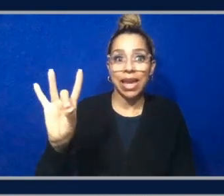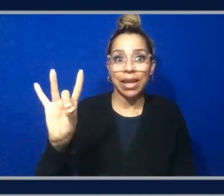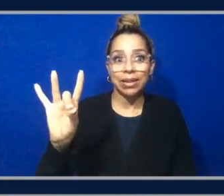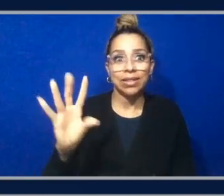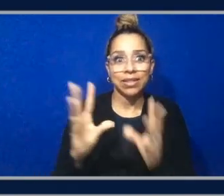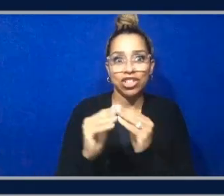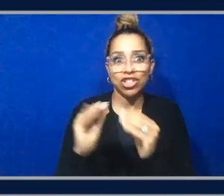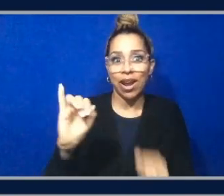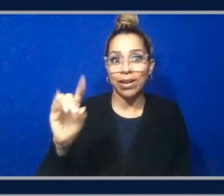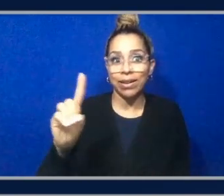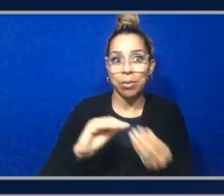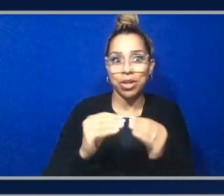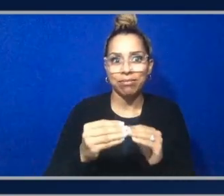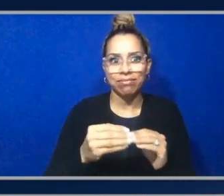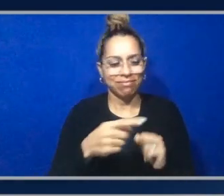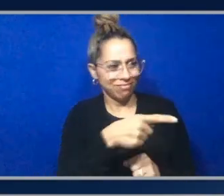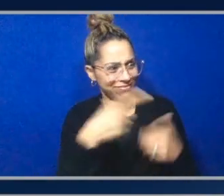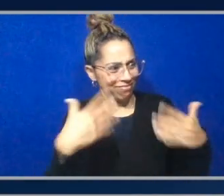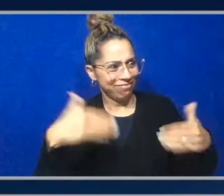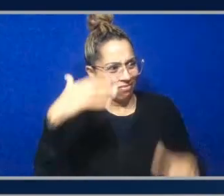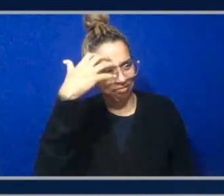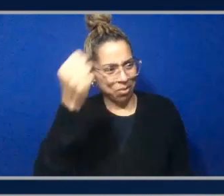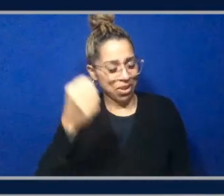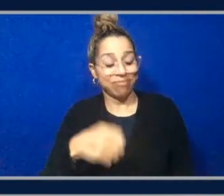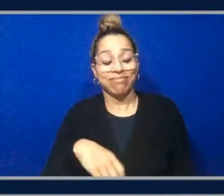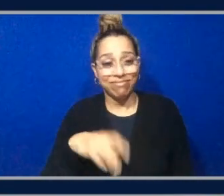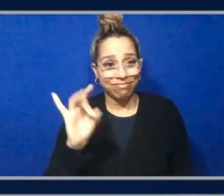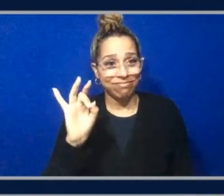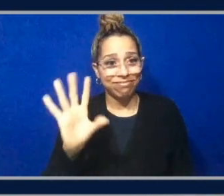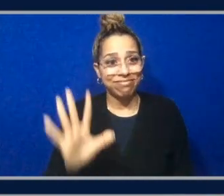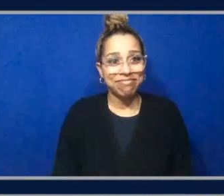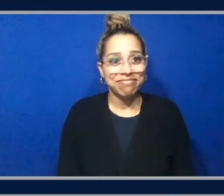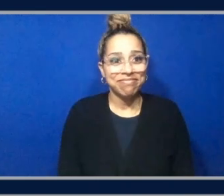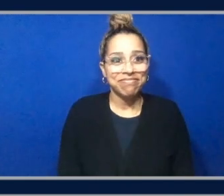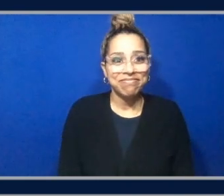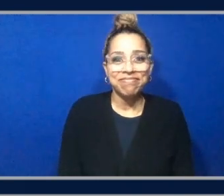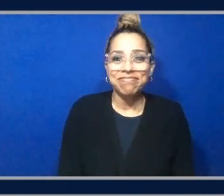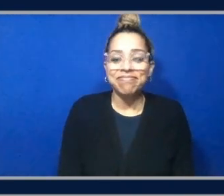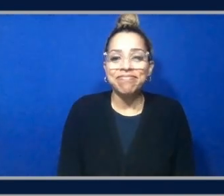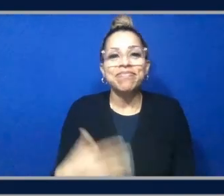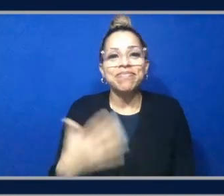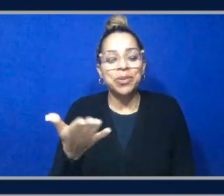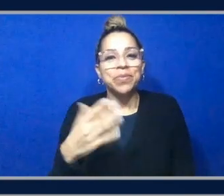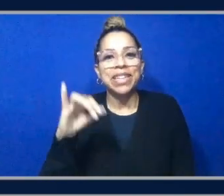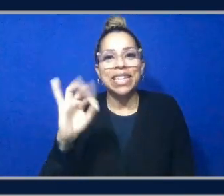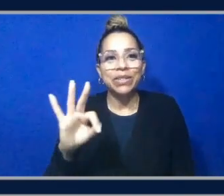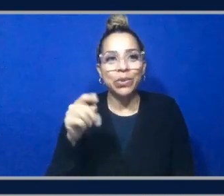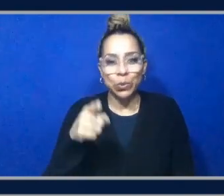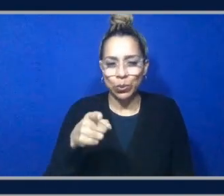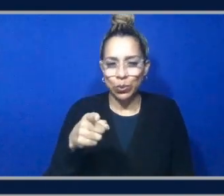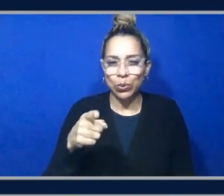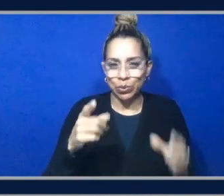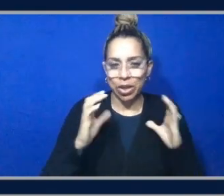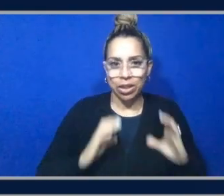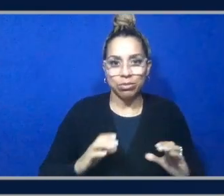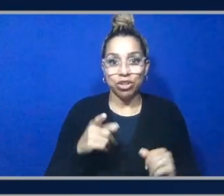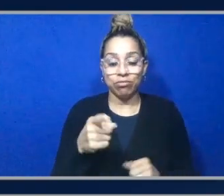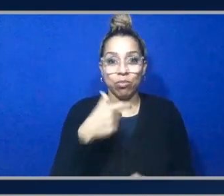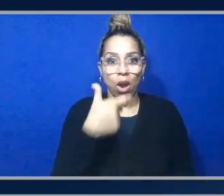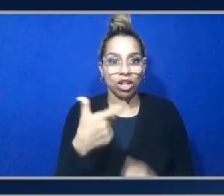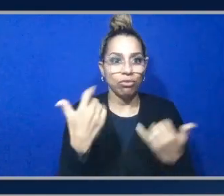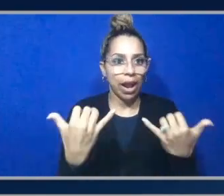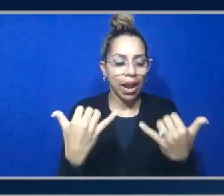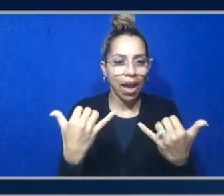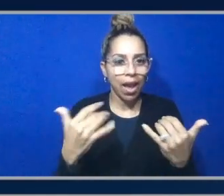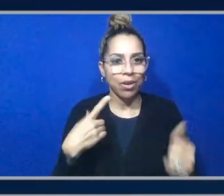you're ready to go i am so you know if you are a customer who's tuned in right now and you know we're getting